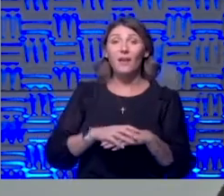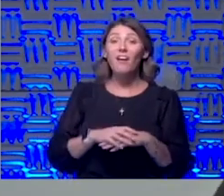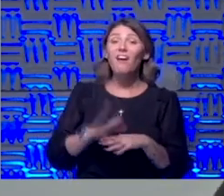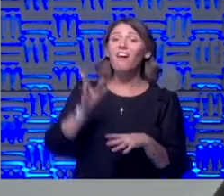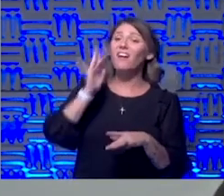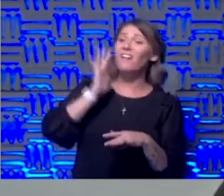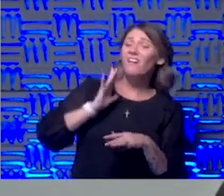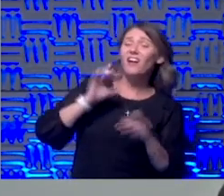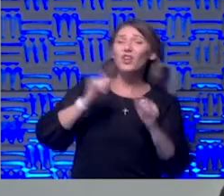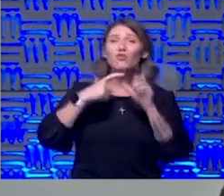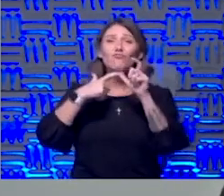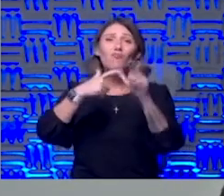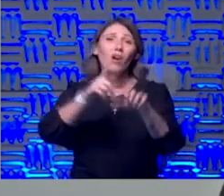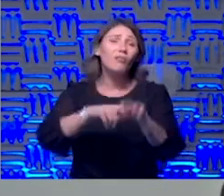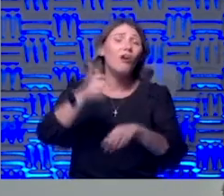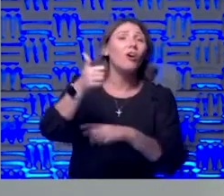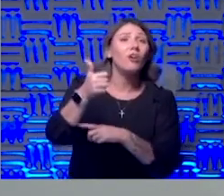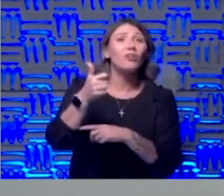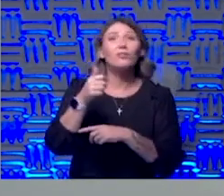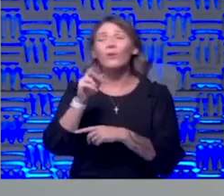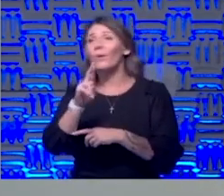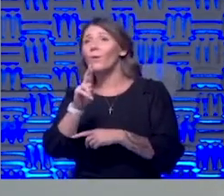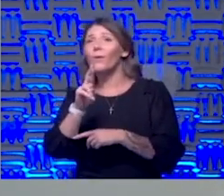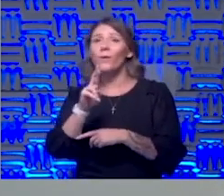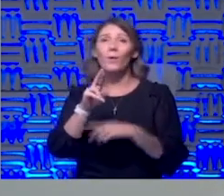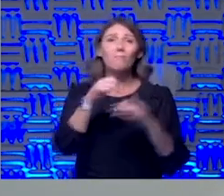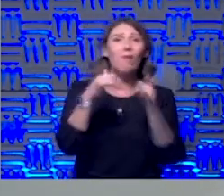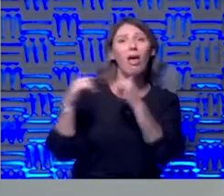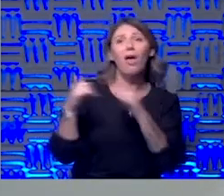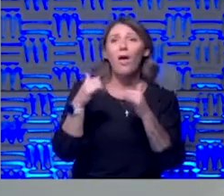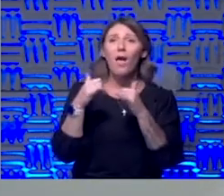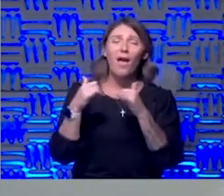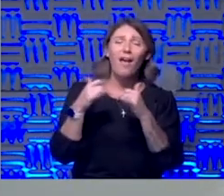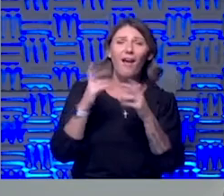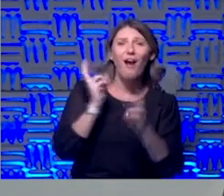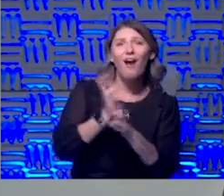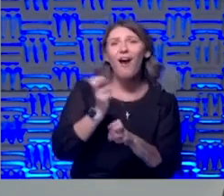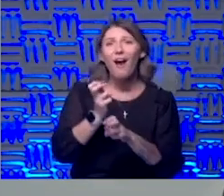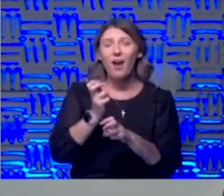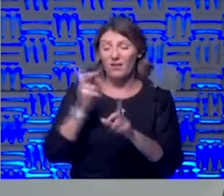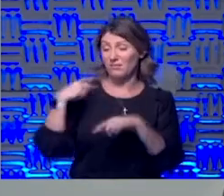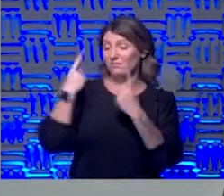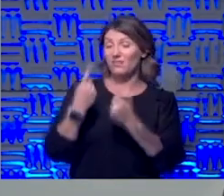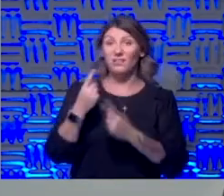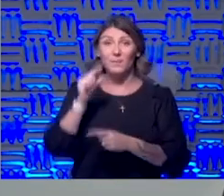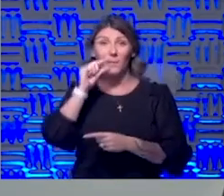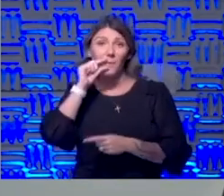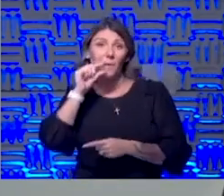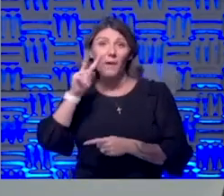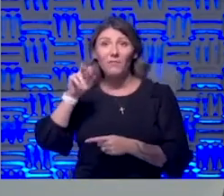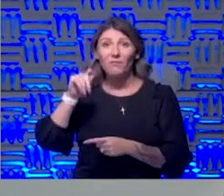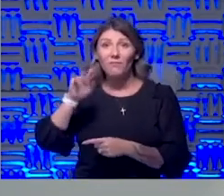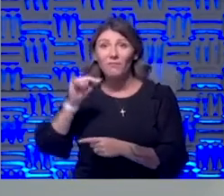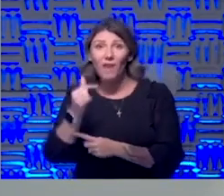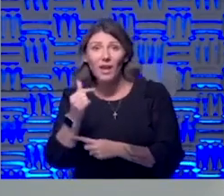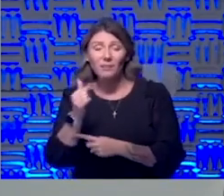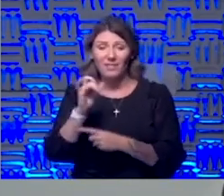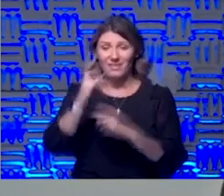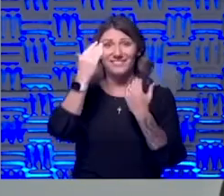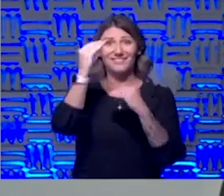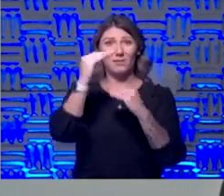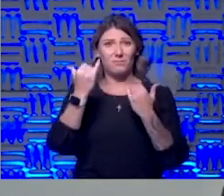able to run longer I used to be able to play harder and since I've been vaping that's something that has been limited